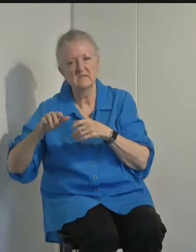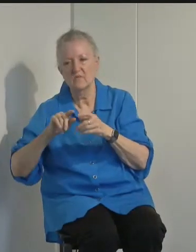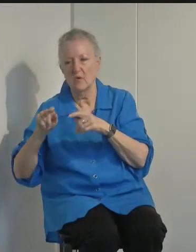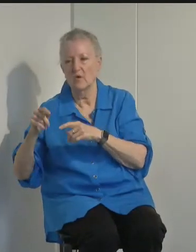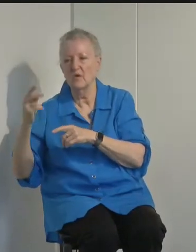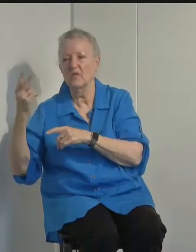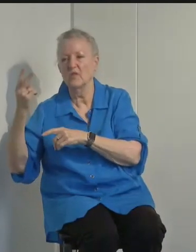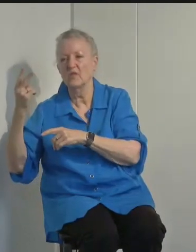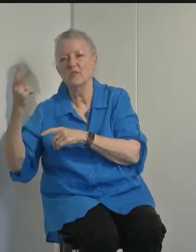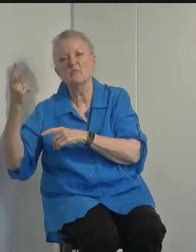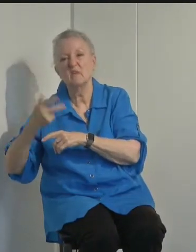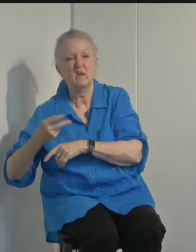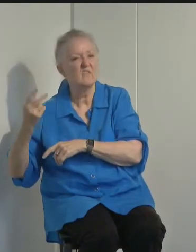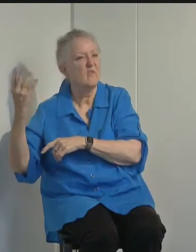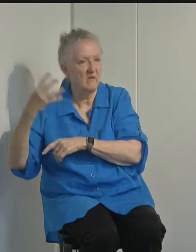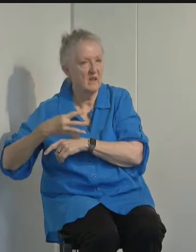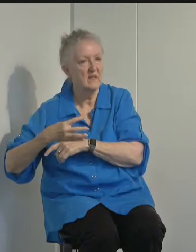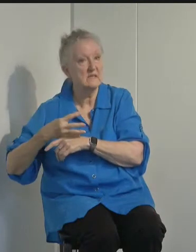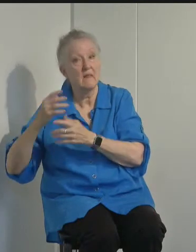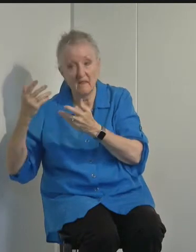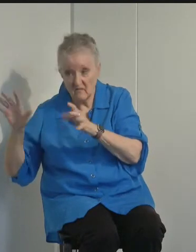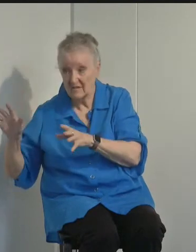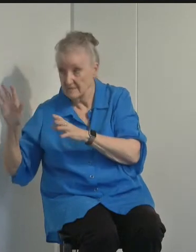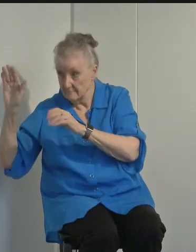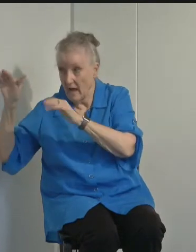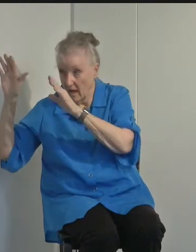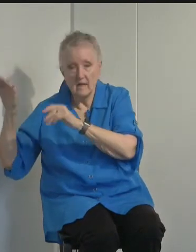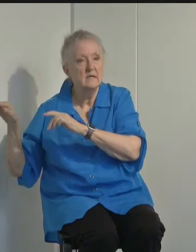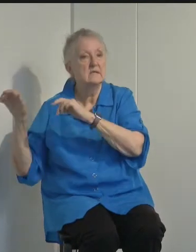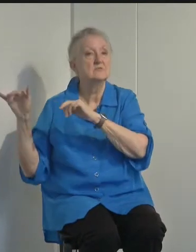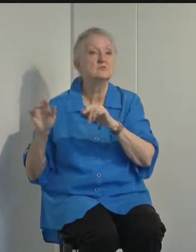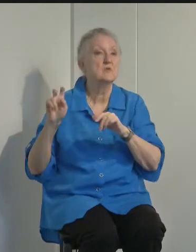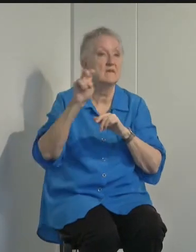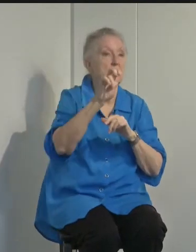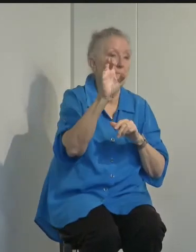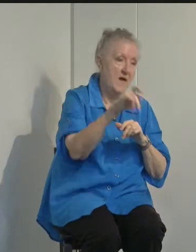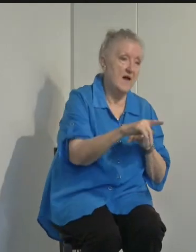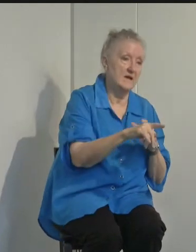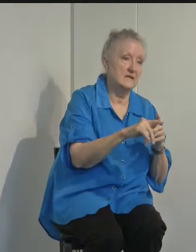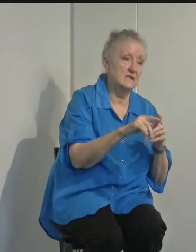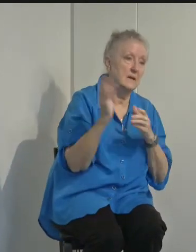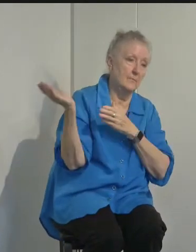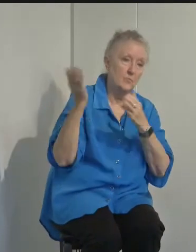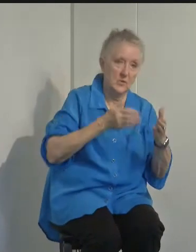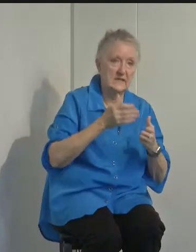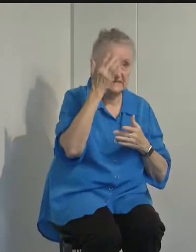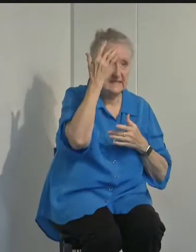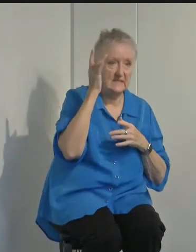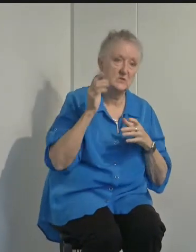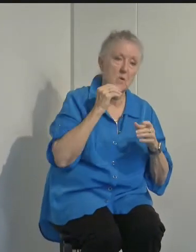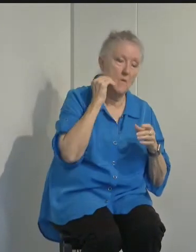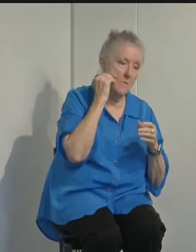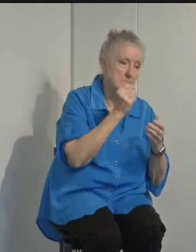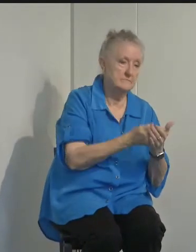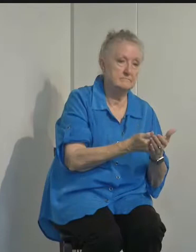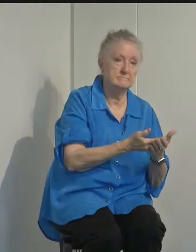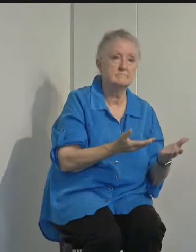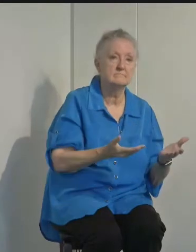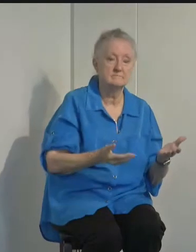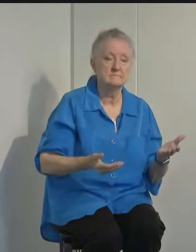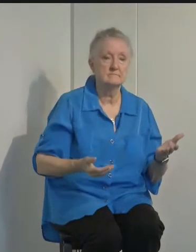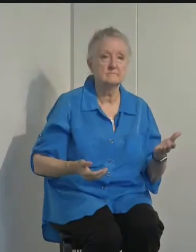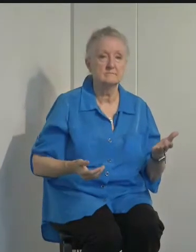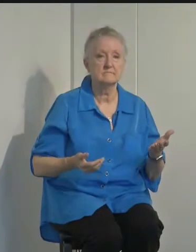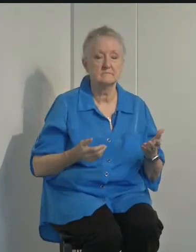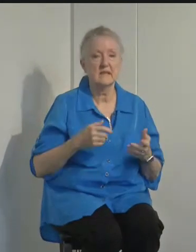and then travel back to other areas and then are infected and